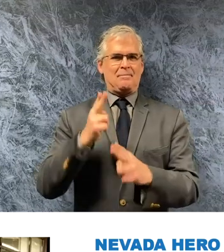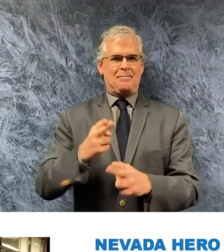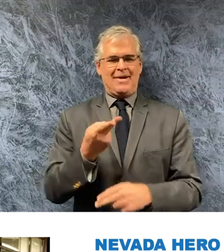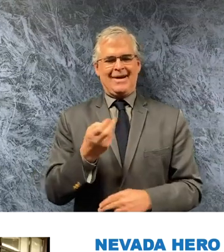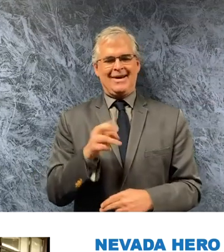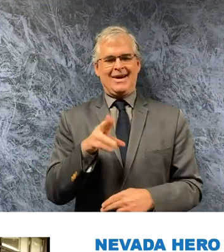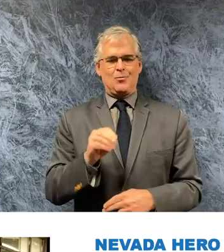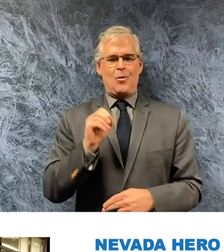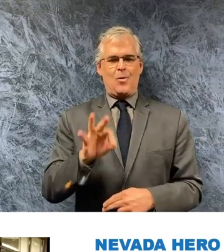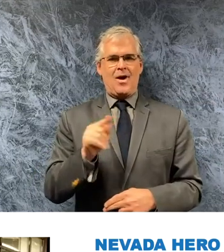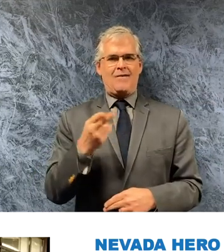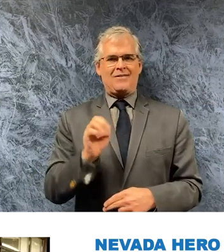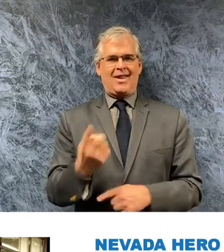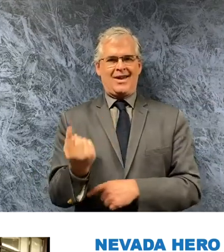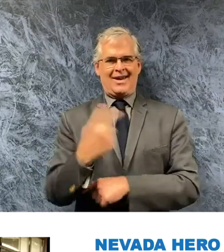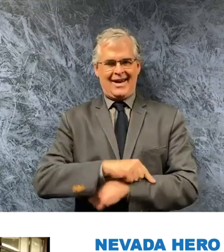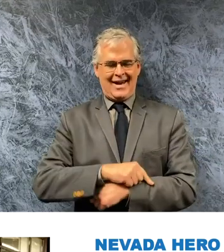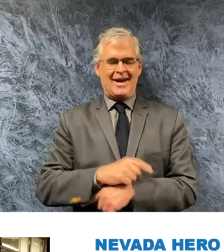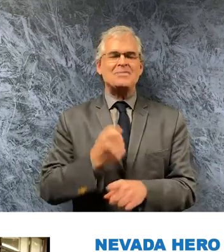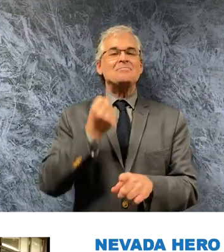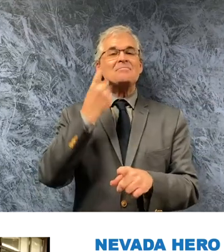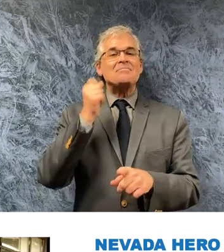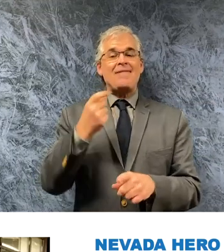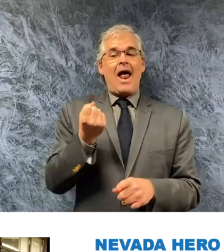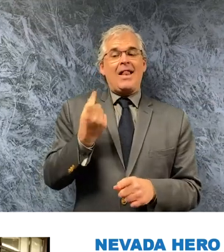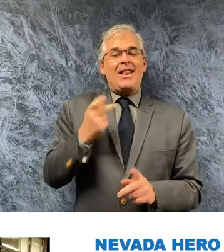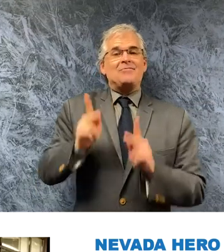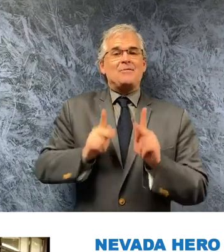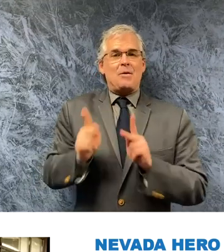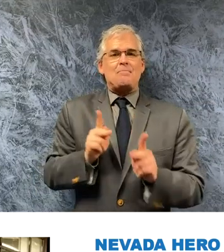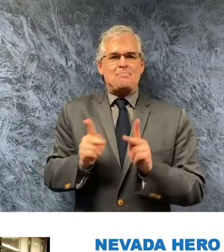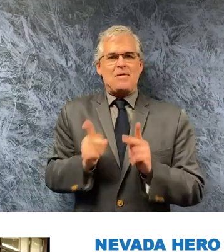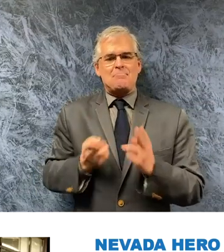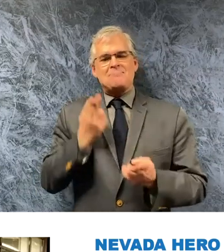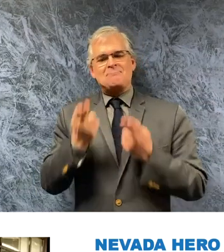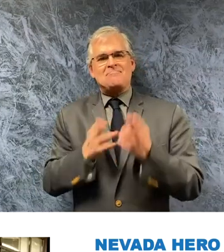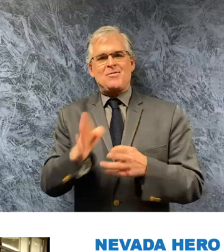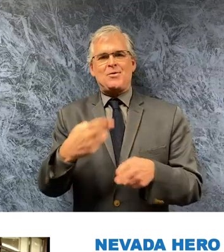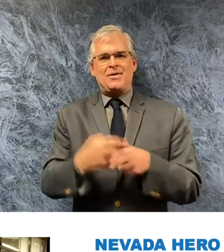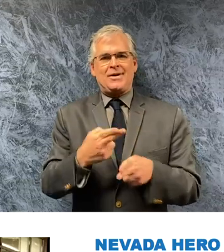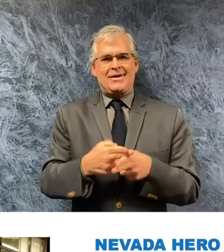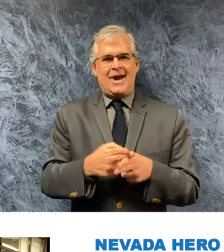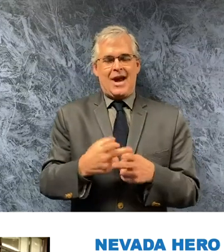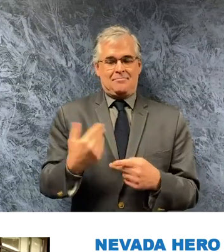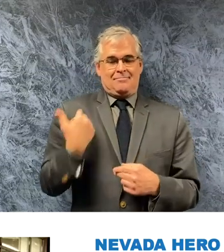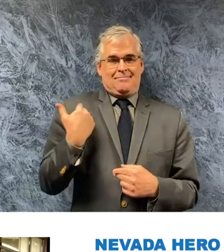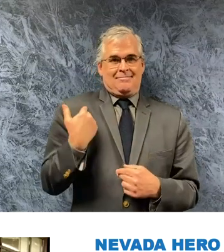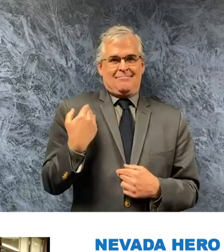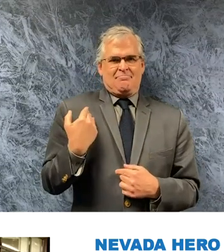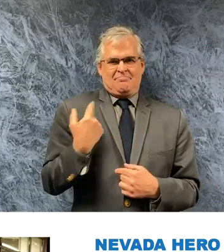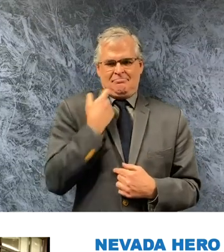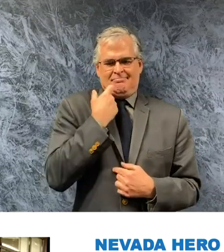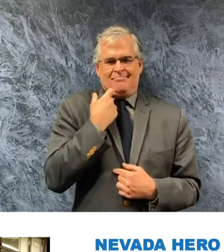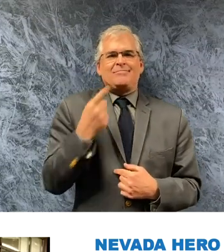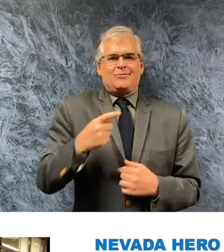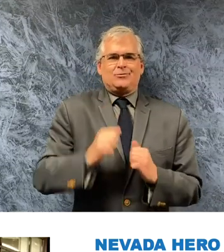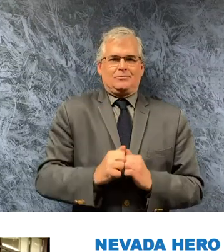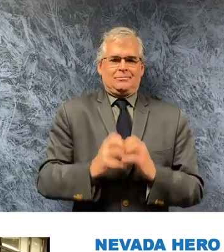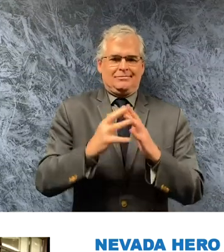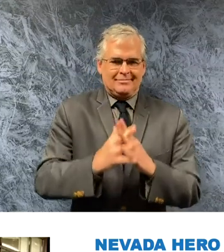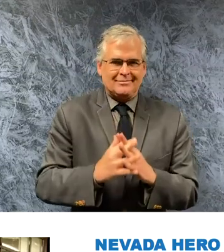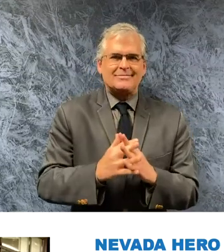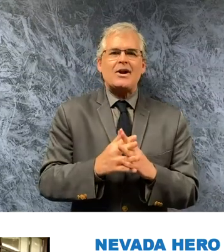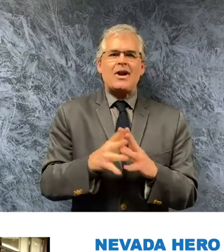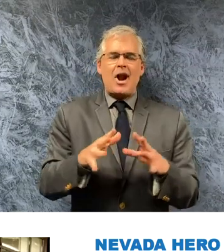has been nominated by 11 people in march she started the las vegas henderson coronavirus community rescue and barter to help